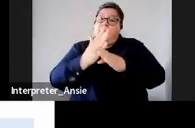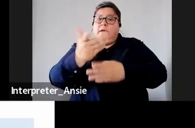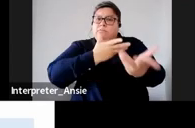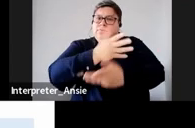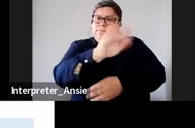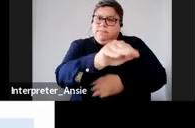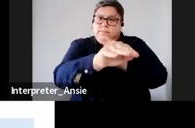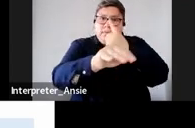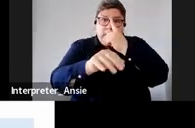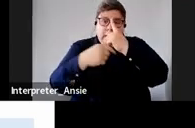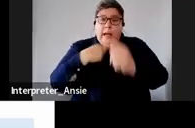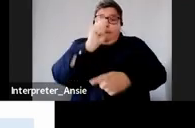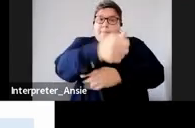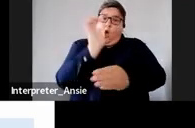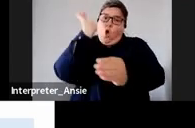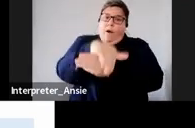the overpayments